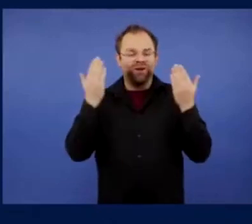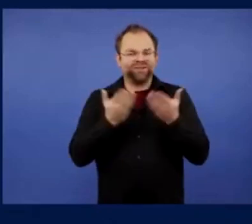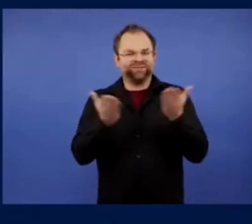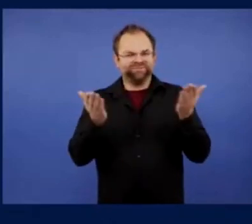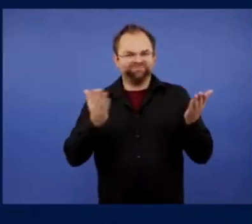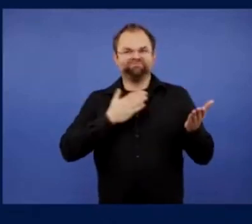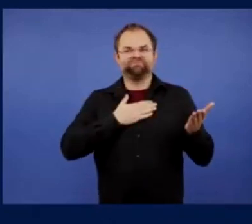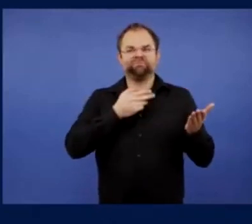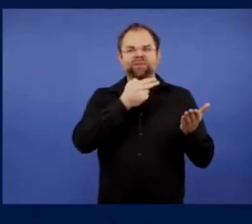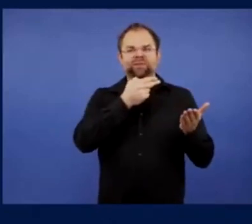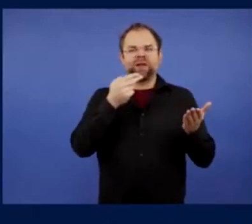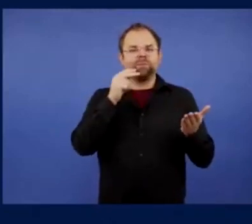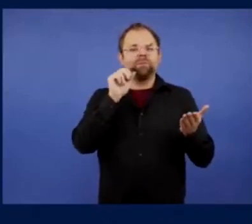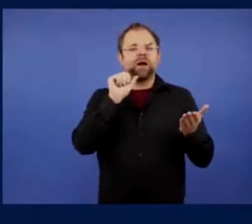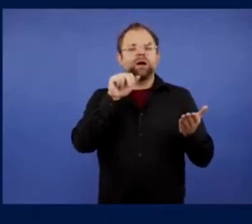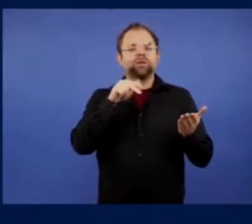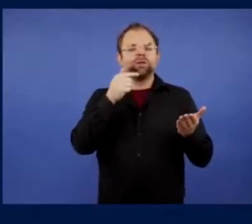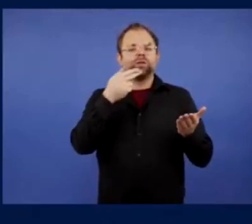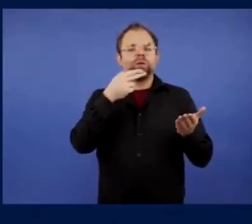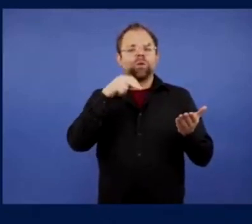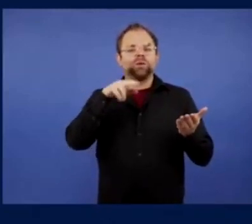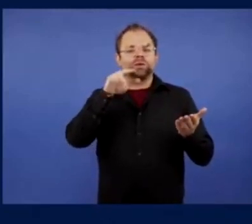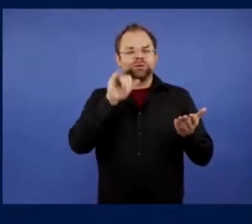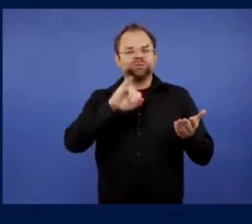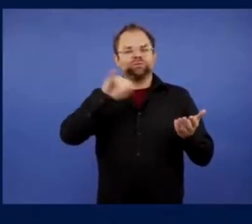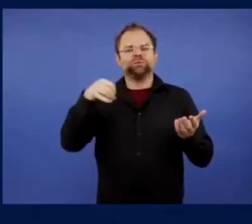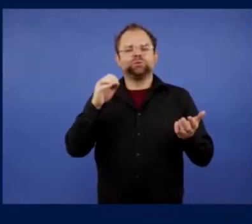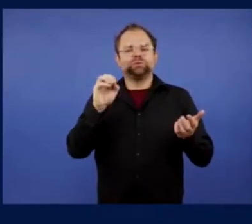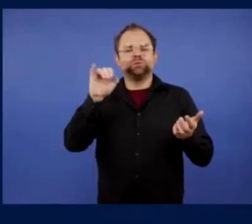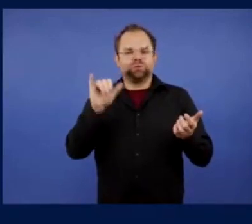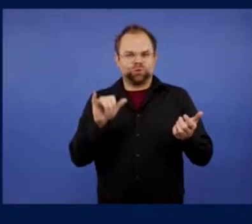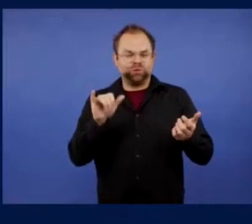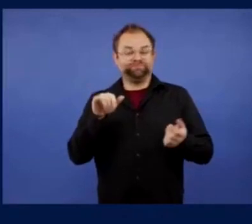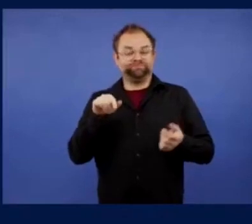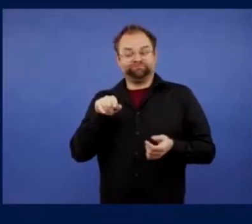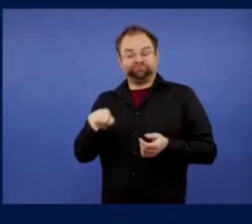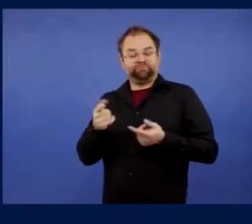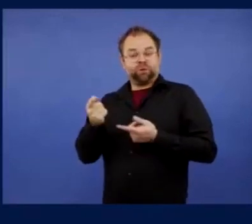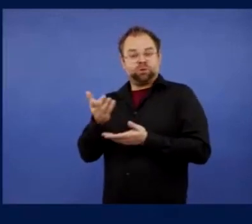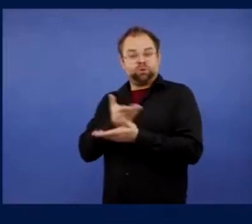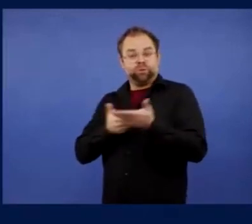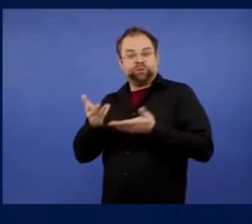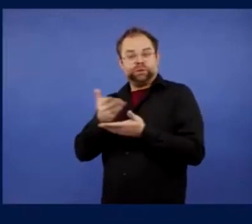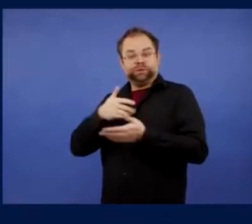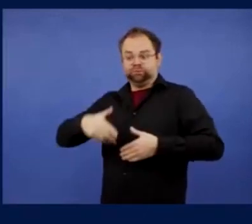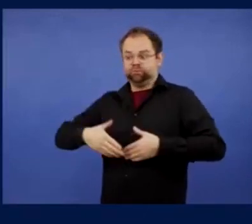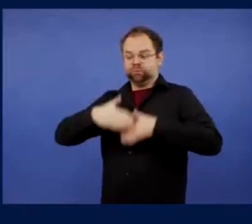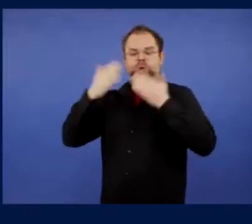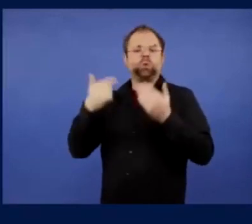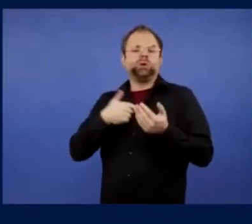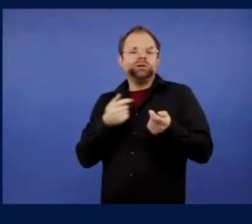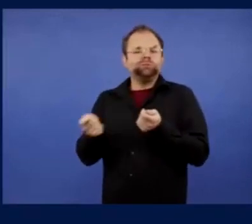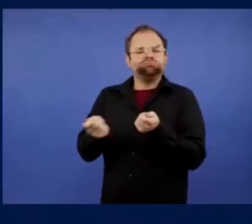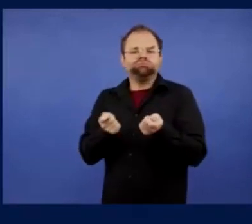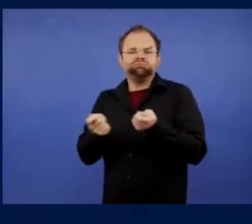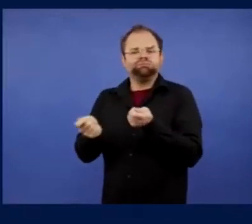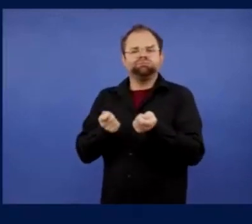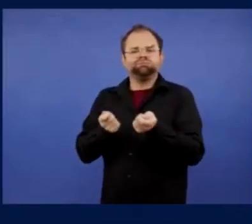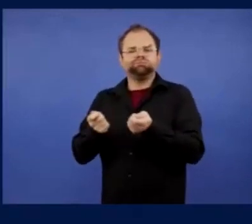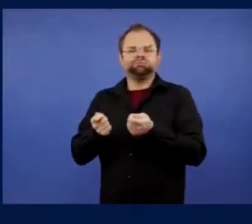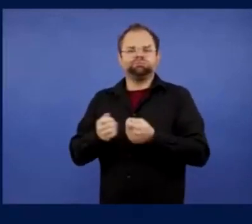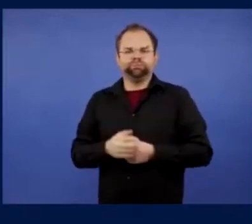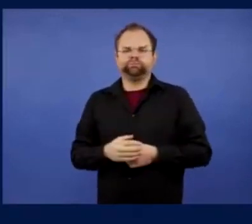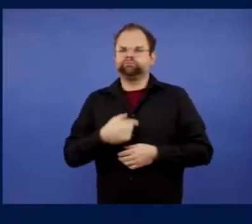session this morning is around what's it like to be a disabled away supporter. I can tell you from personal experience